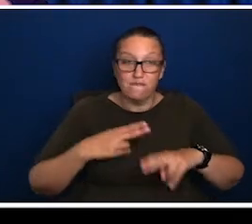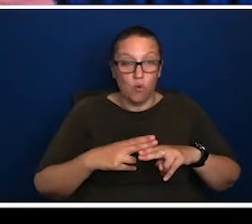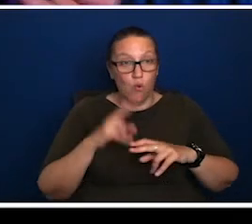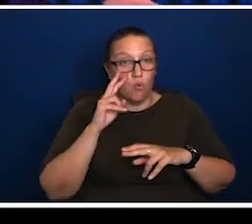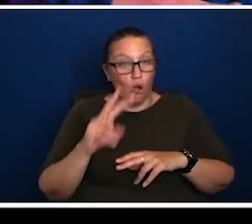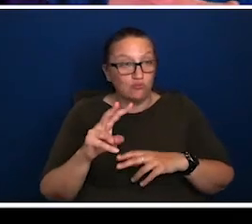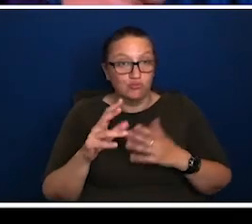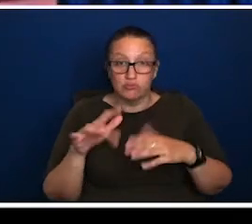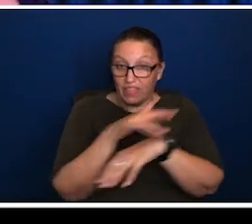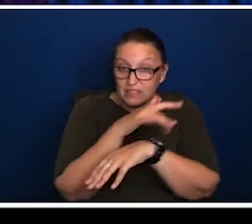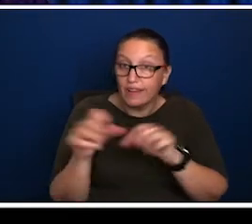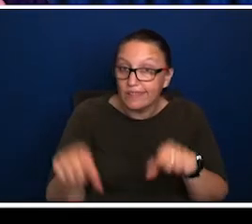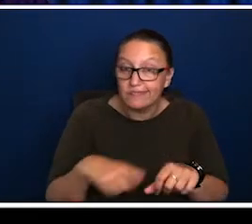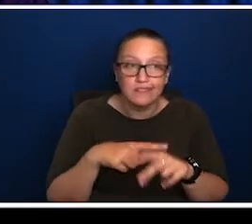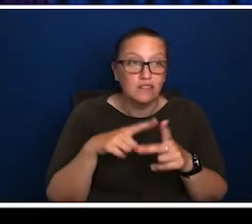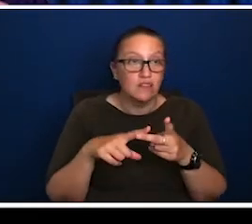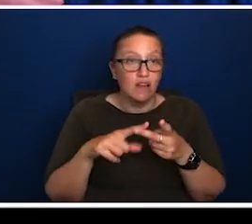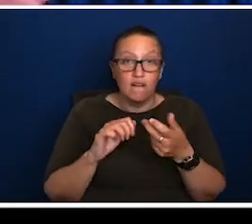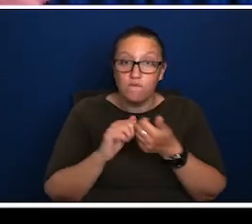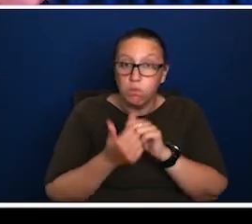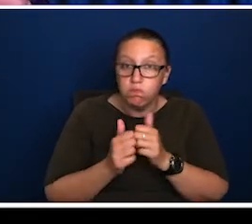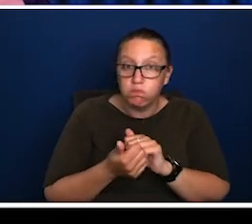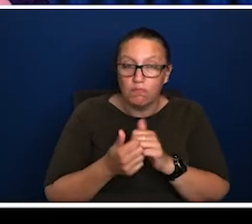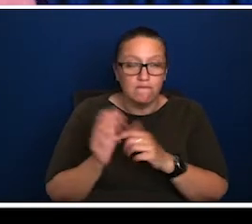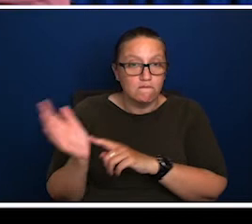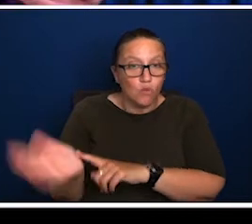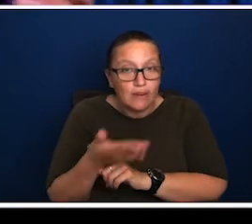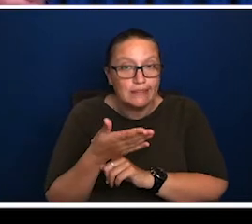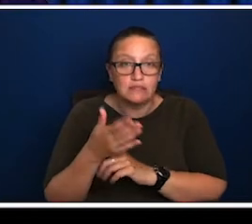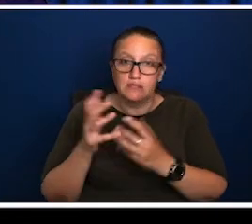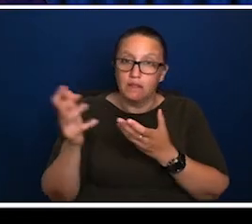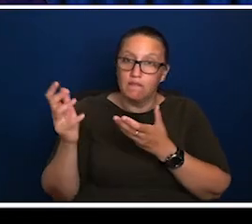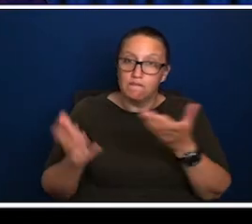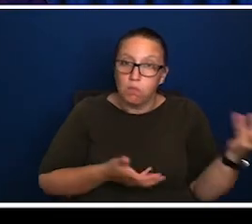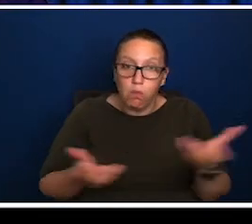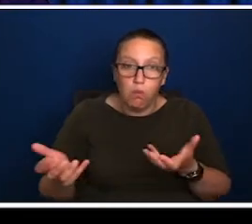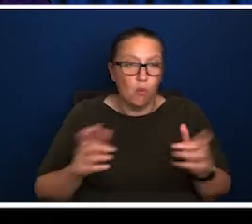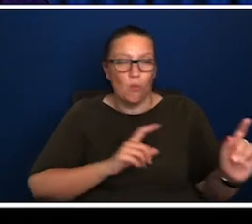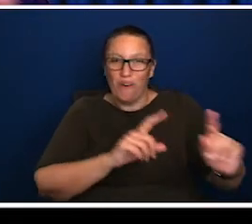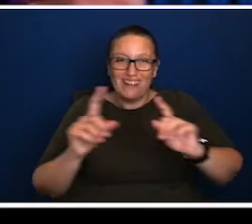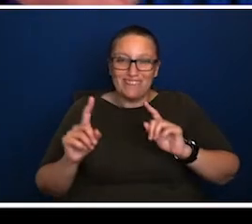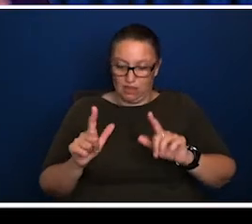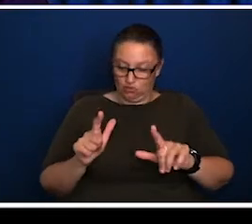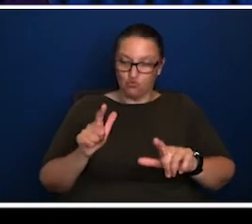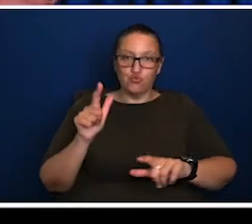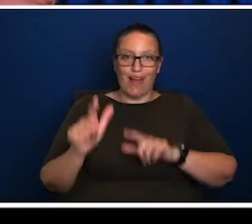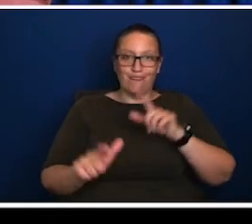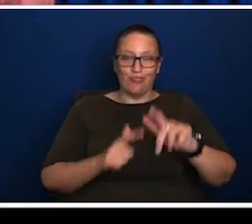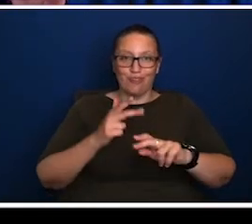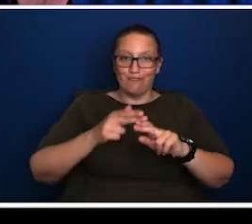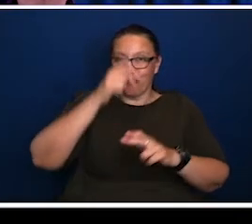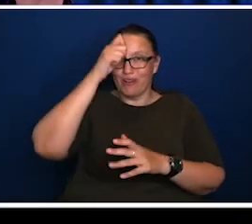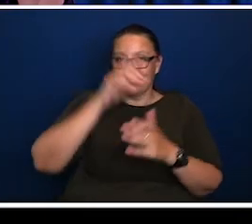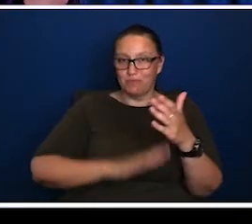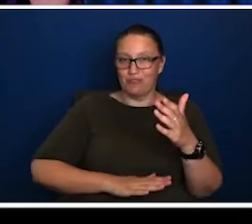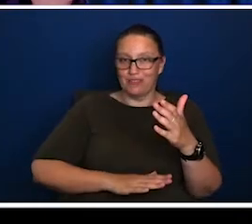Uh, you know, they may want to come to a rugby test, or they may want to come to a cricket test, or there may be a soccer tournament that attracts them here. Whichever way, whichever way you cut it,